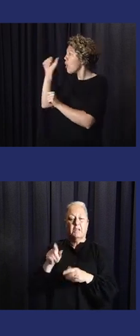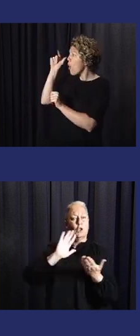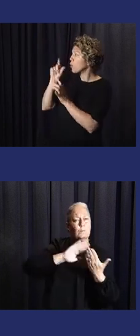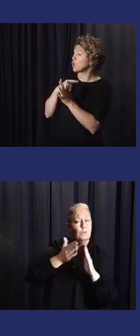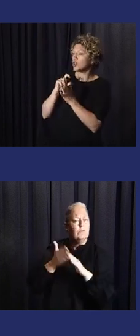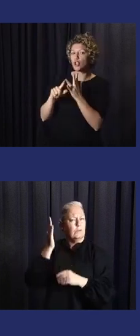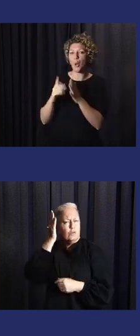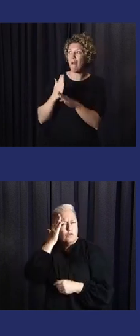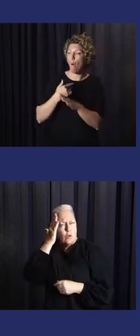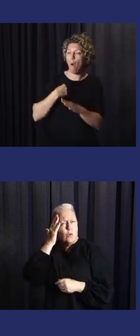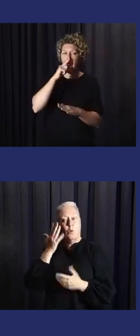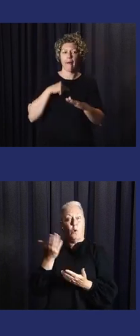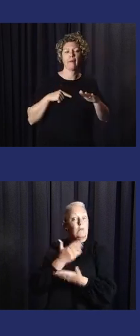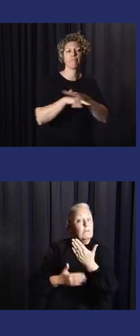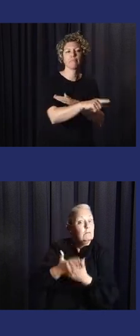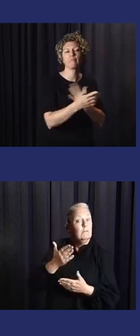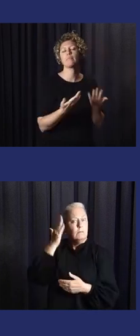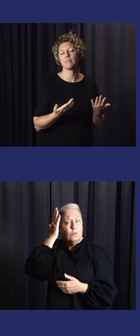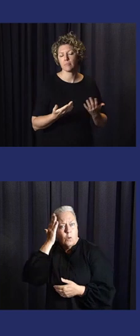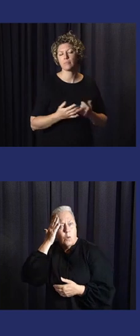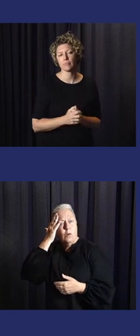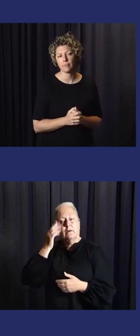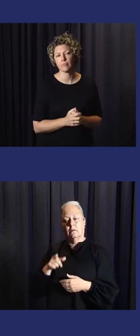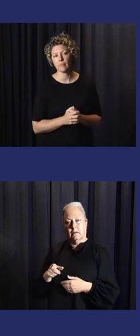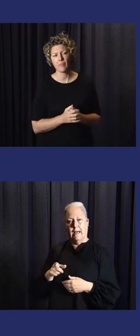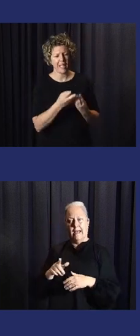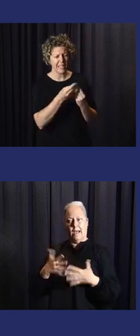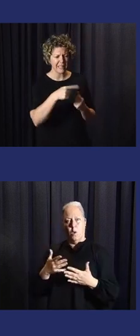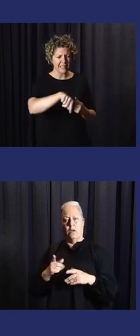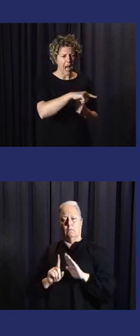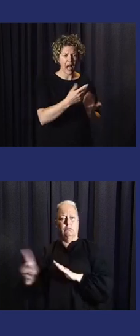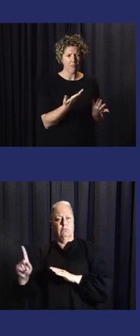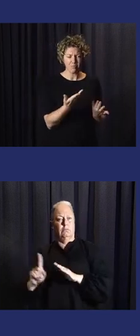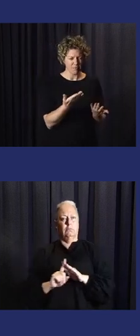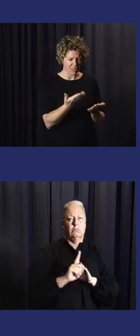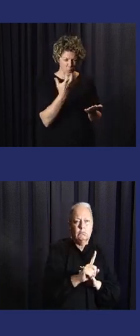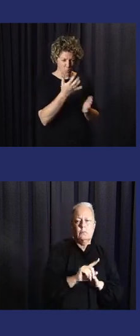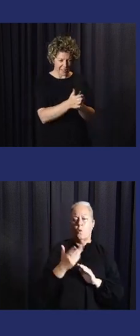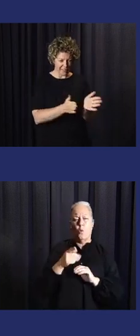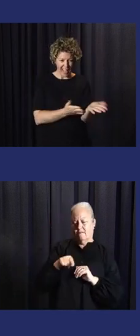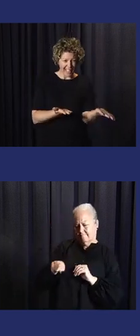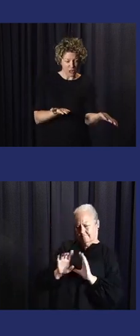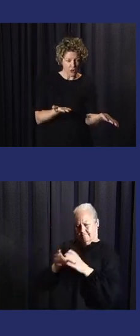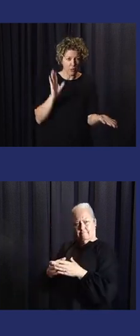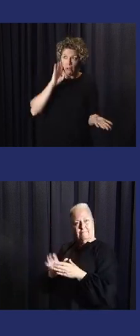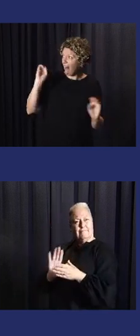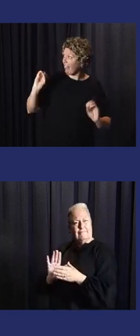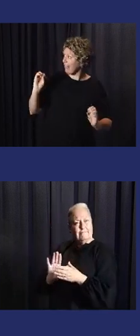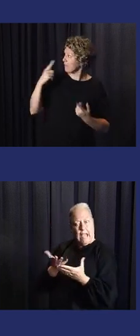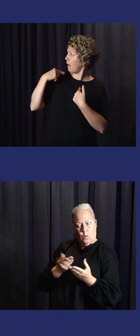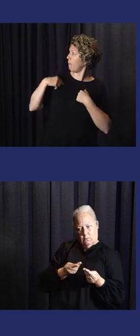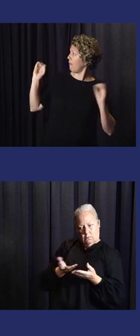information in the best format to be able to make decisions about evacuation? For marginalized